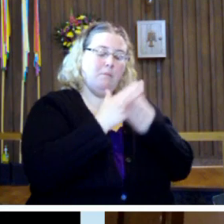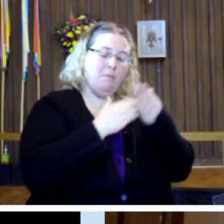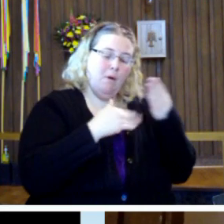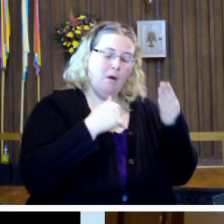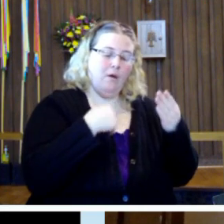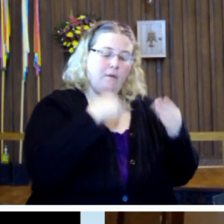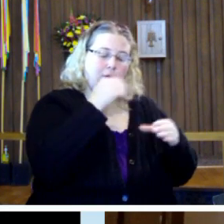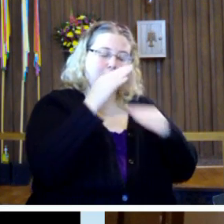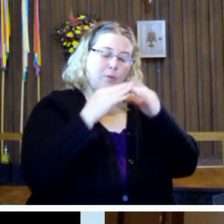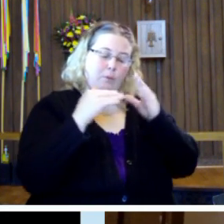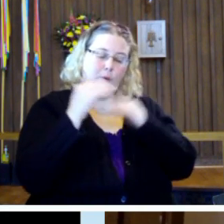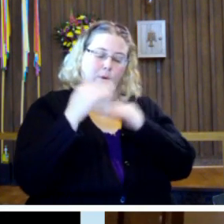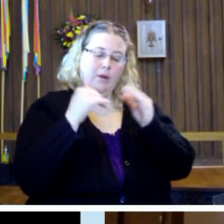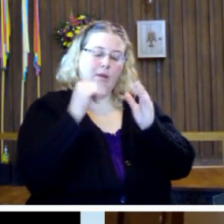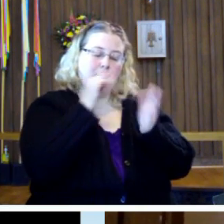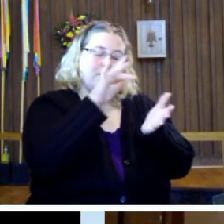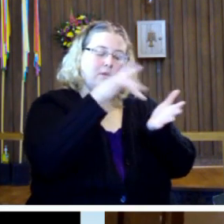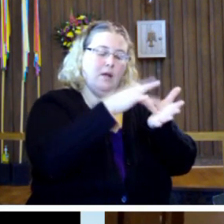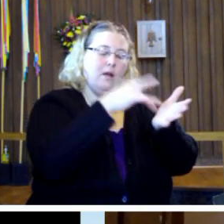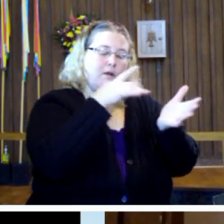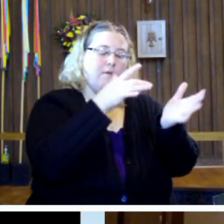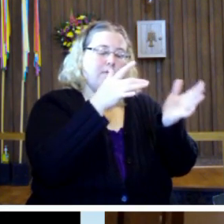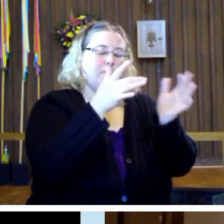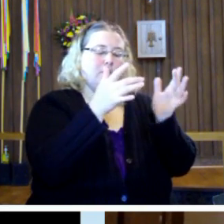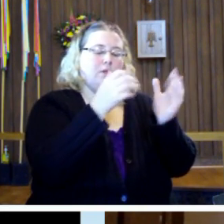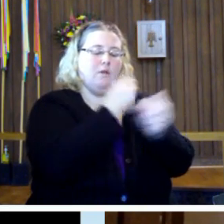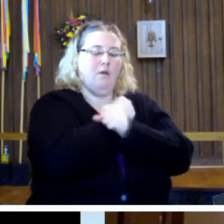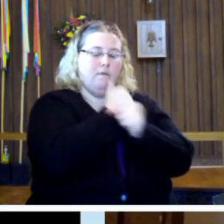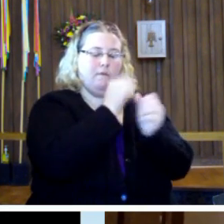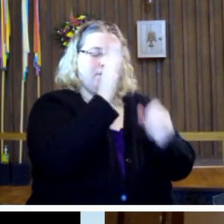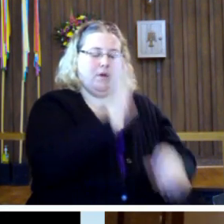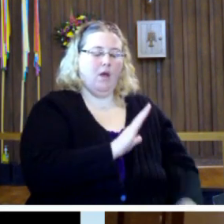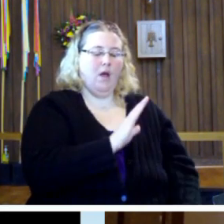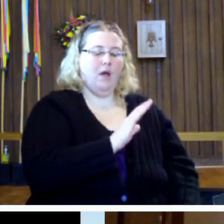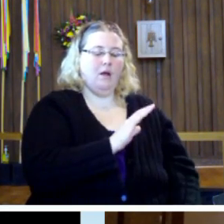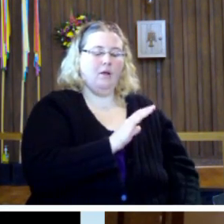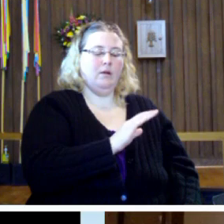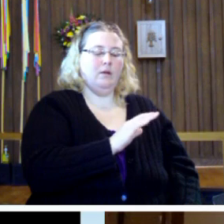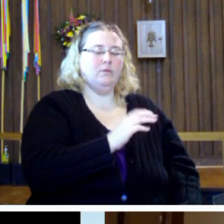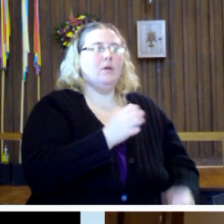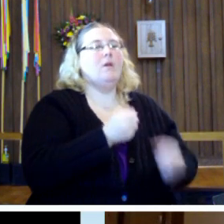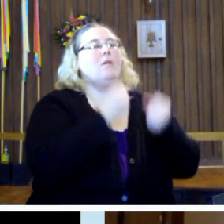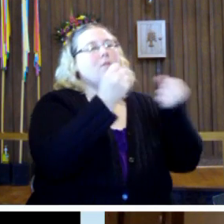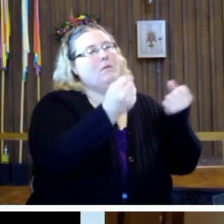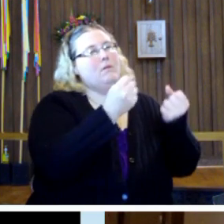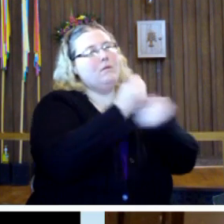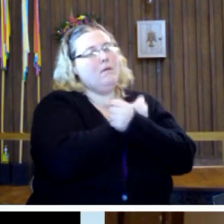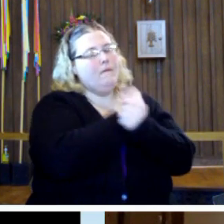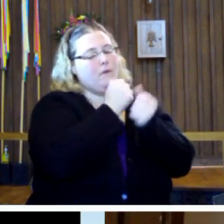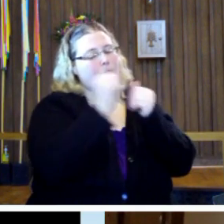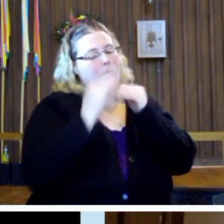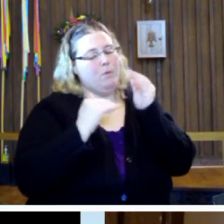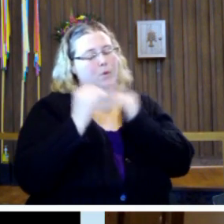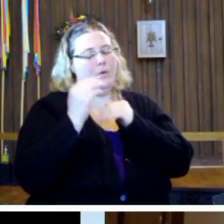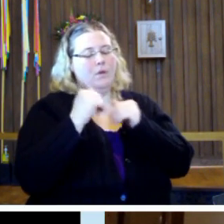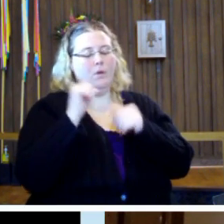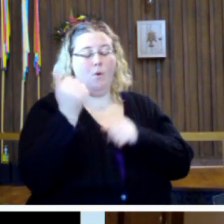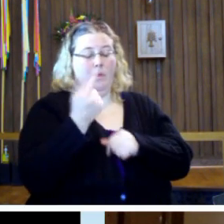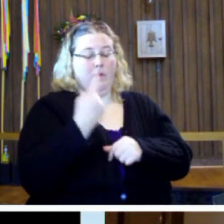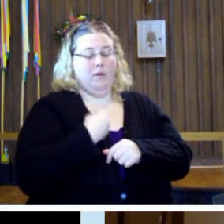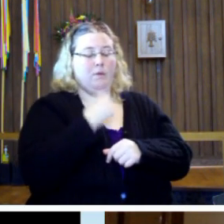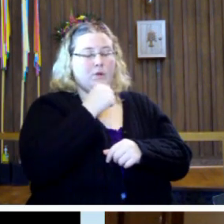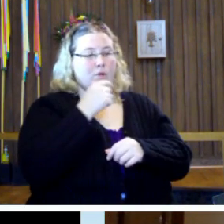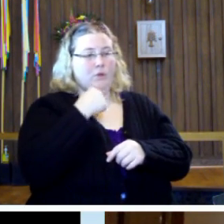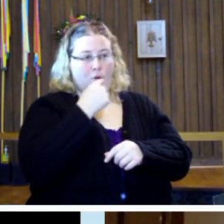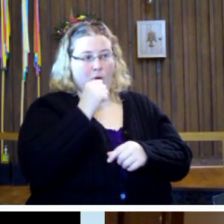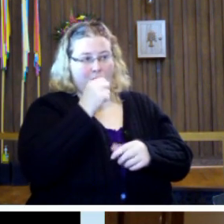of a community that's centered around the love of God. This is a generous and loving community. The only thing we don't do